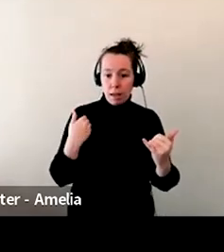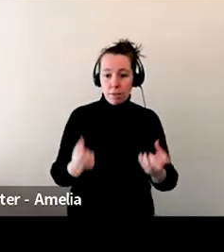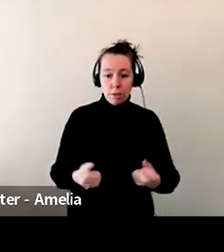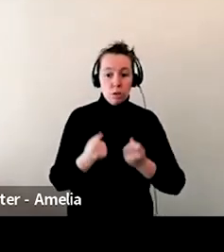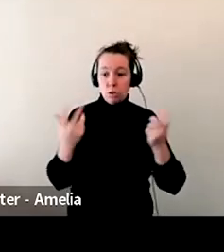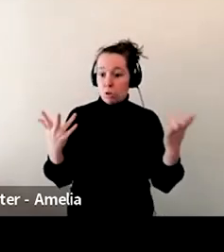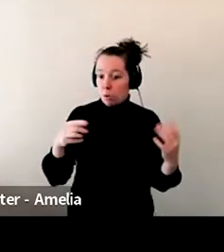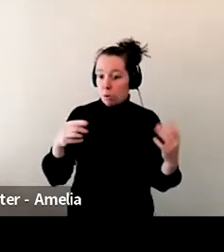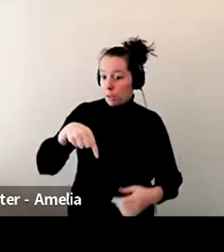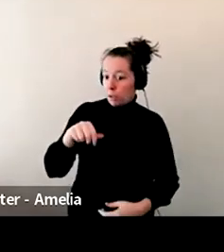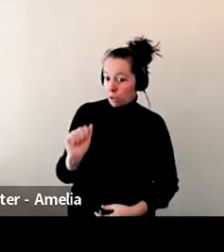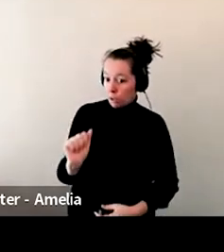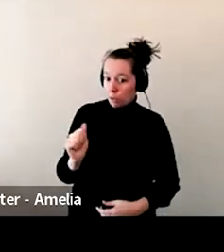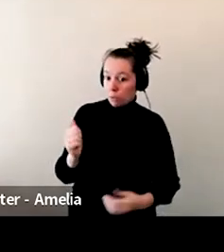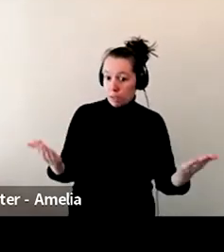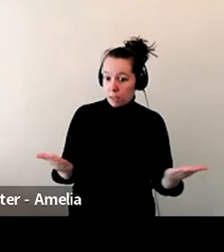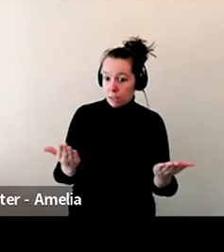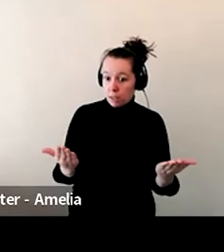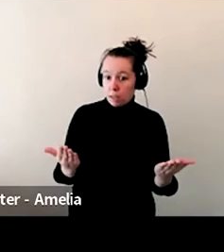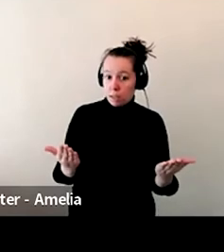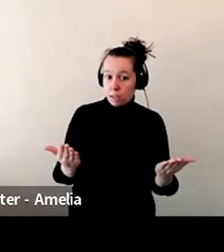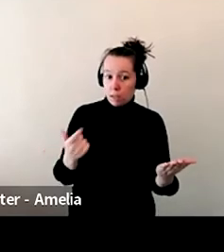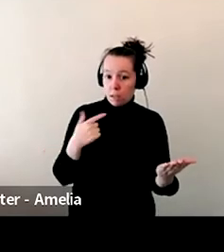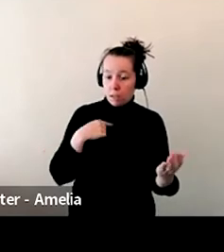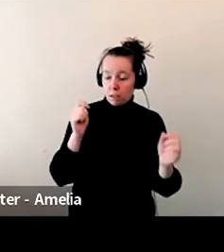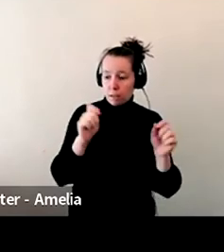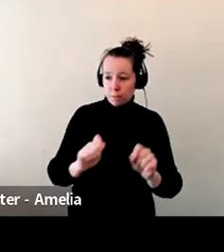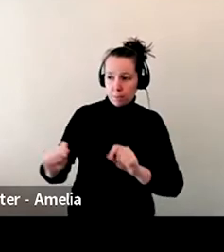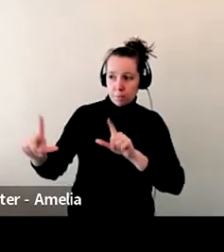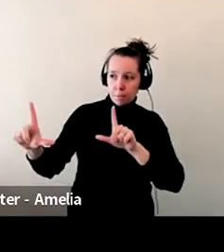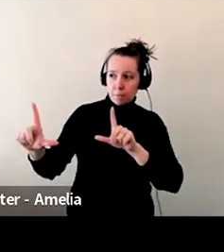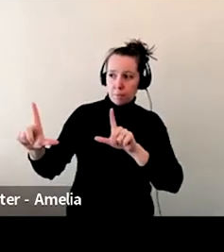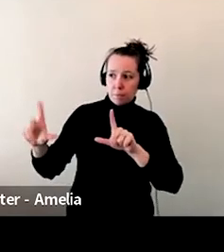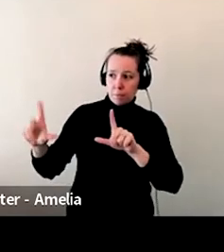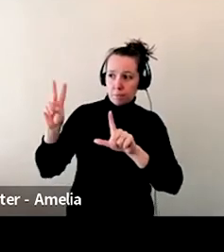come in. Just gonna pull over some of those.